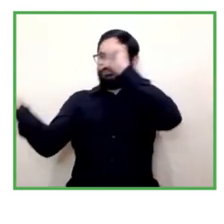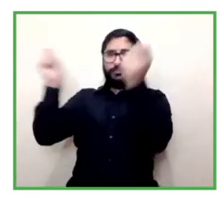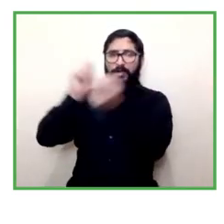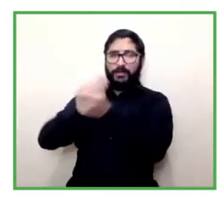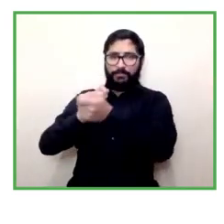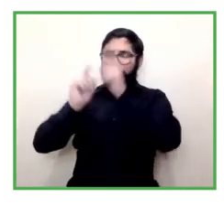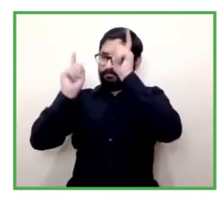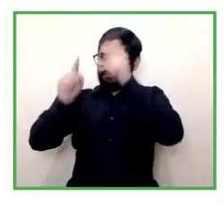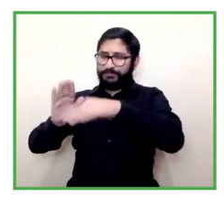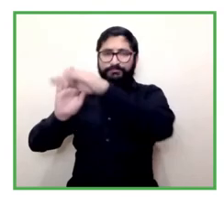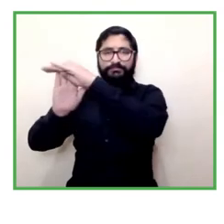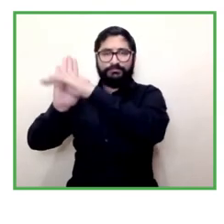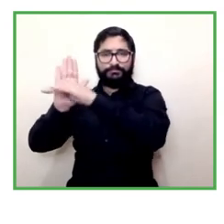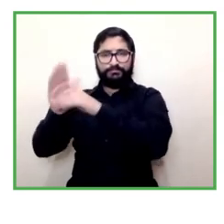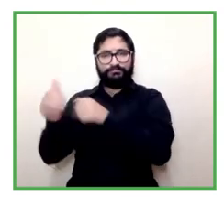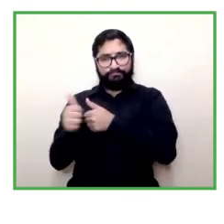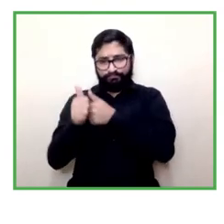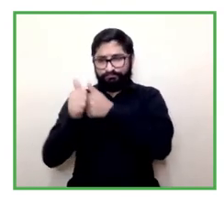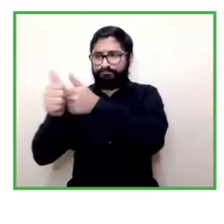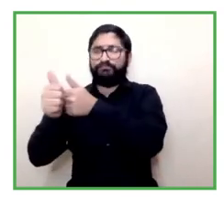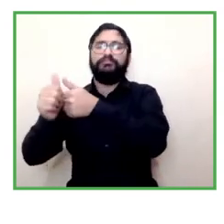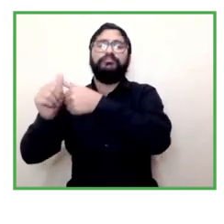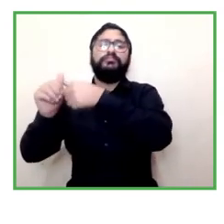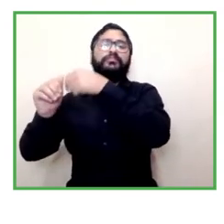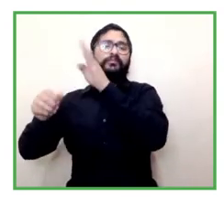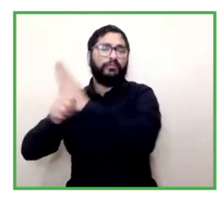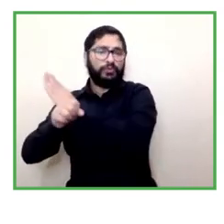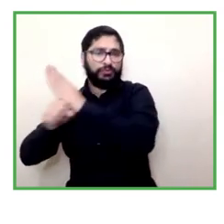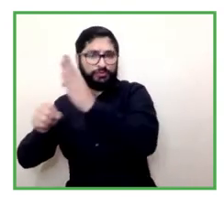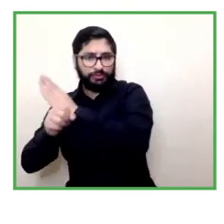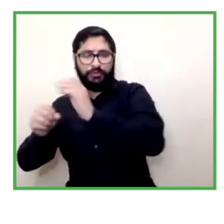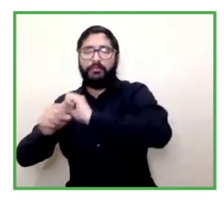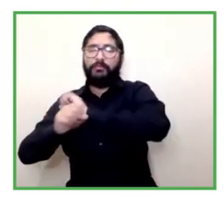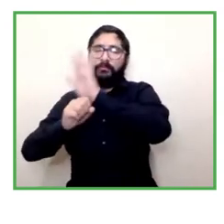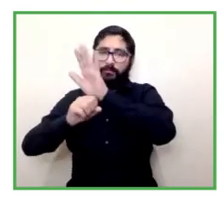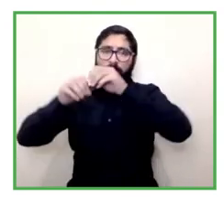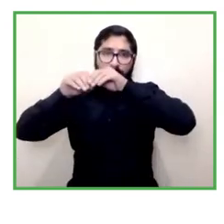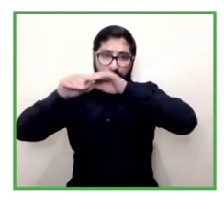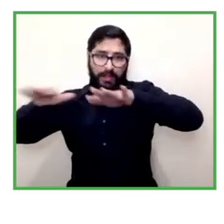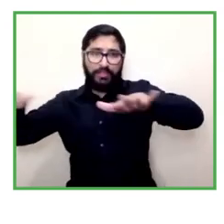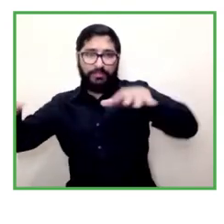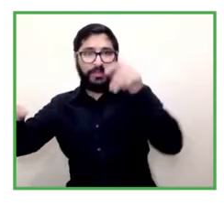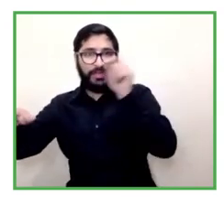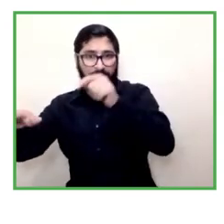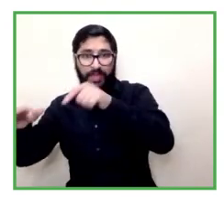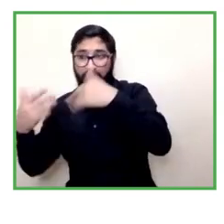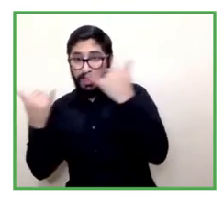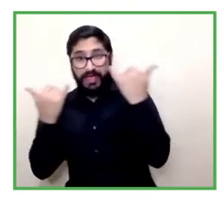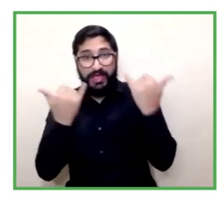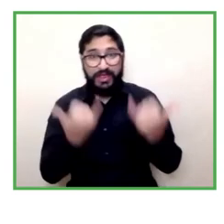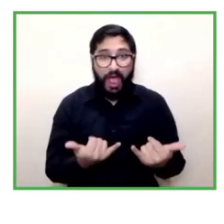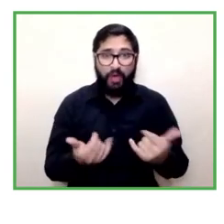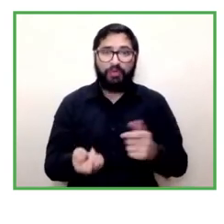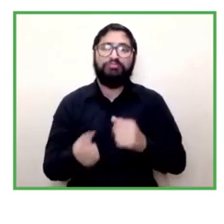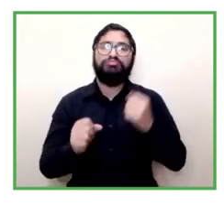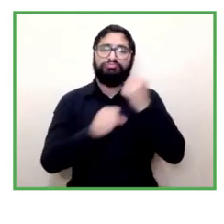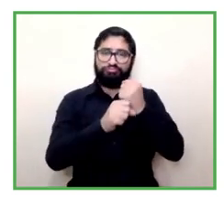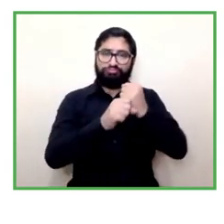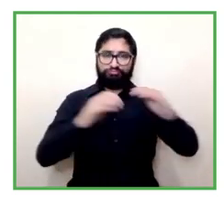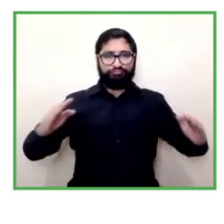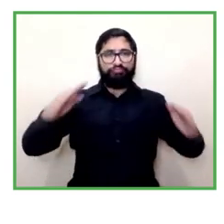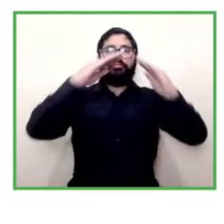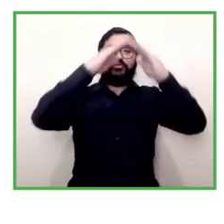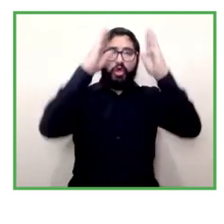of the company sector of the industry in times of the pandemic and we are now teleworking and this is